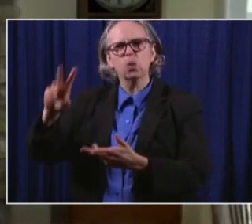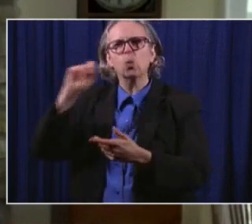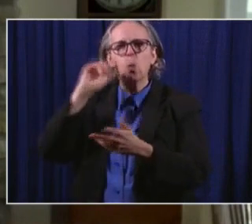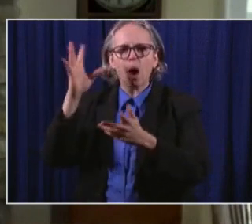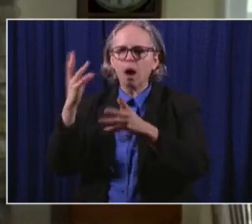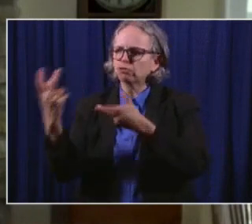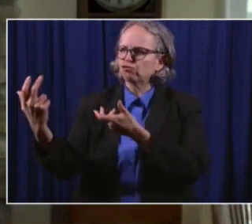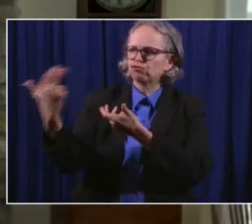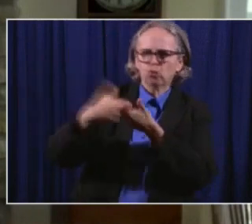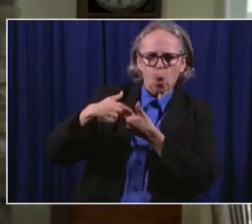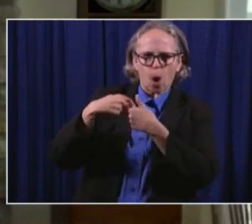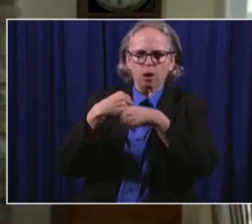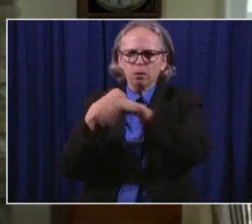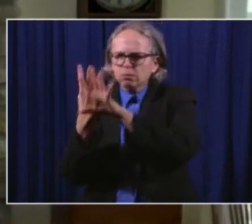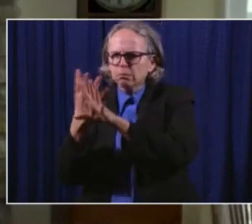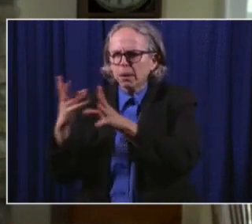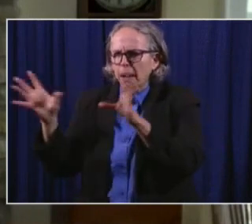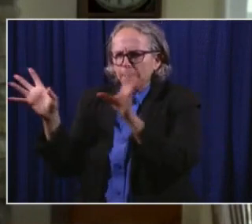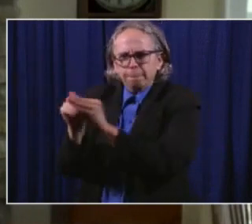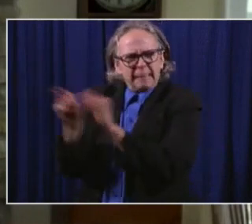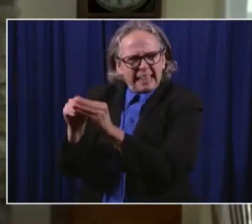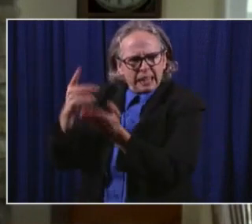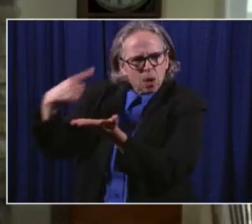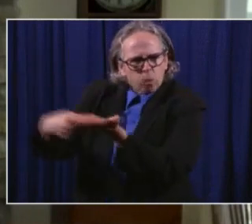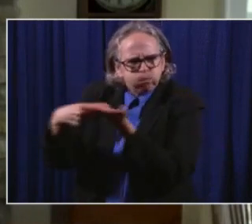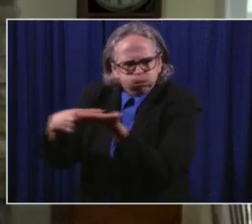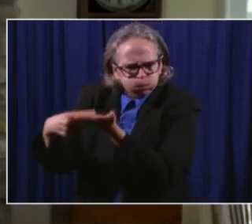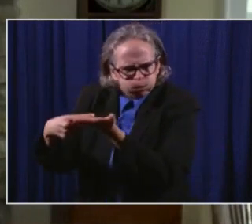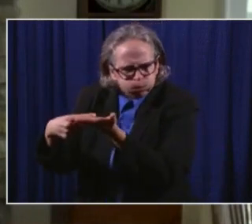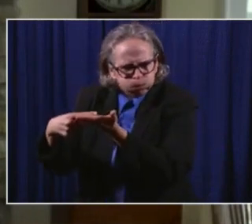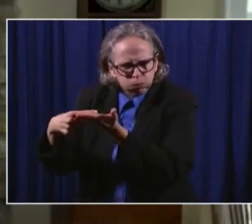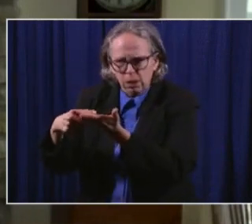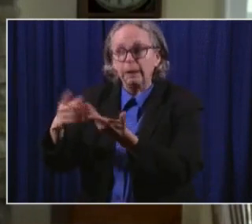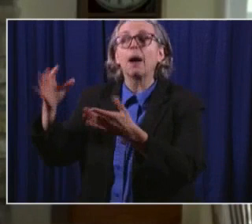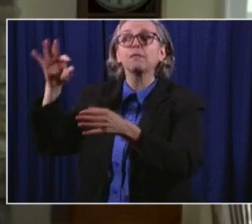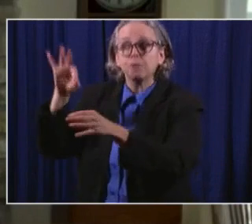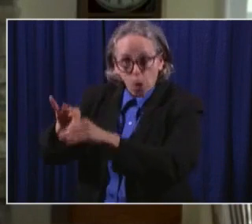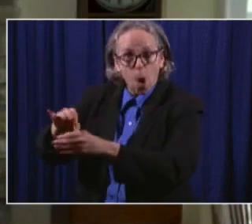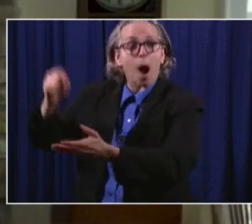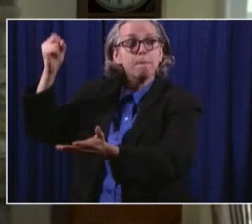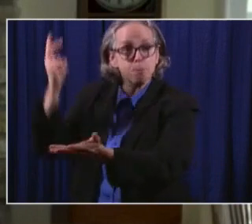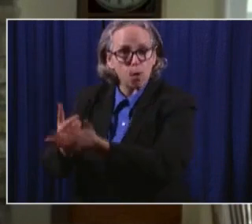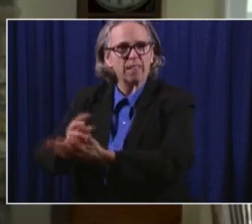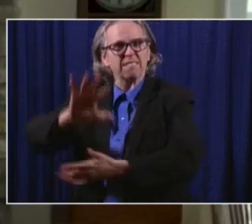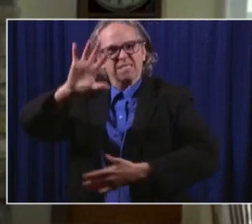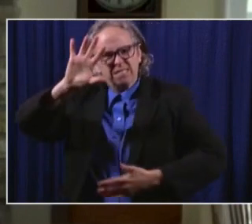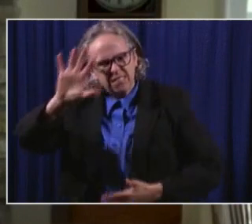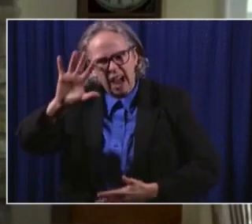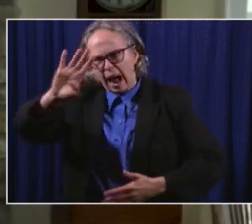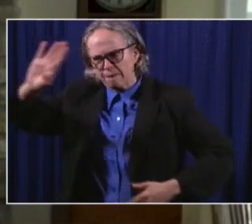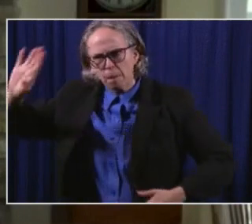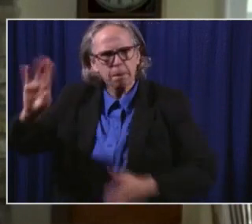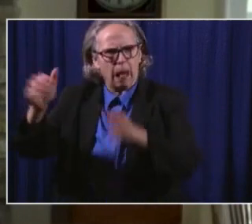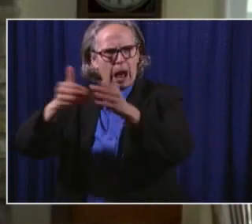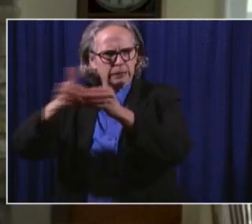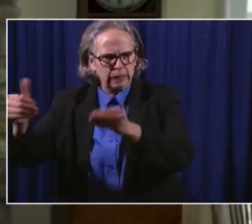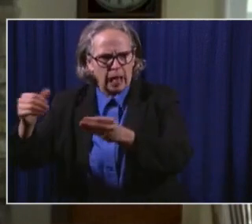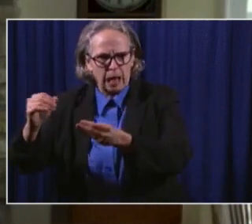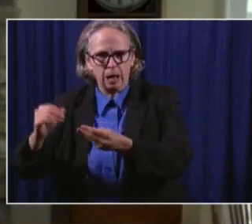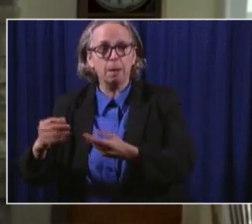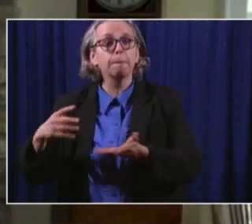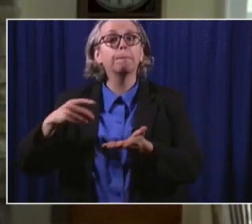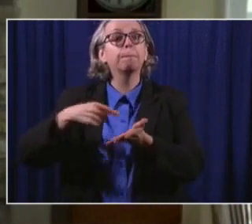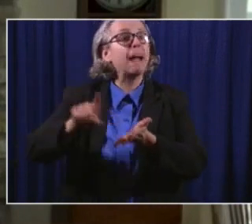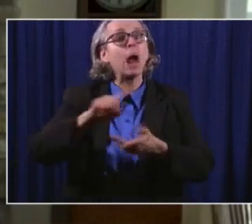dividend. If approved, these checks would be distributed in December of this year.